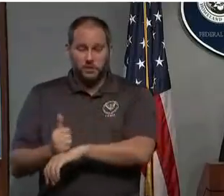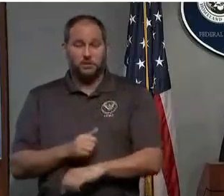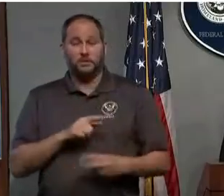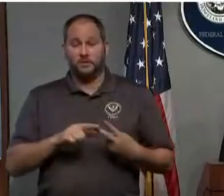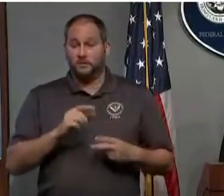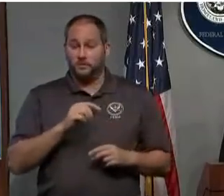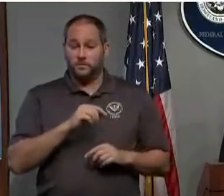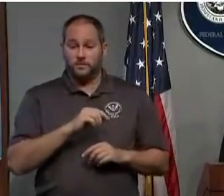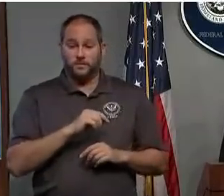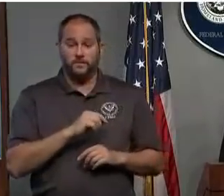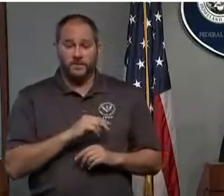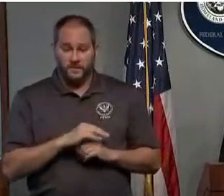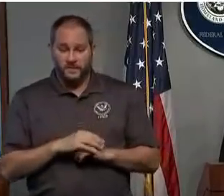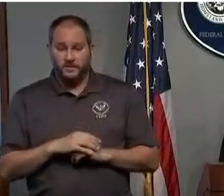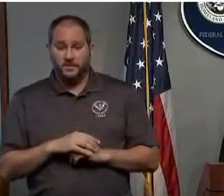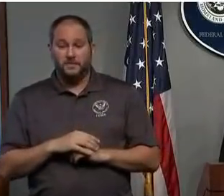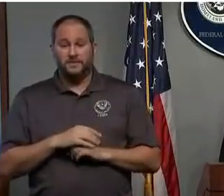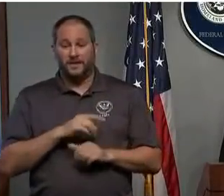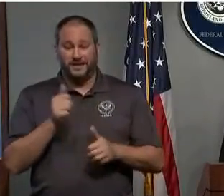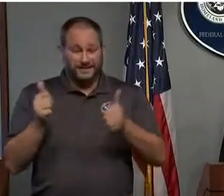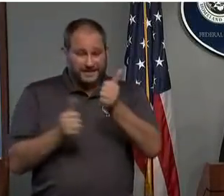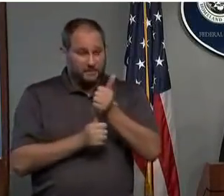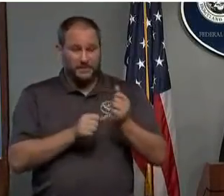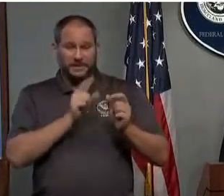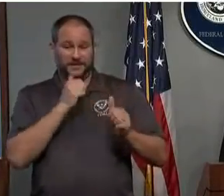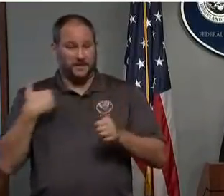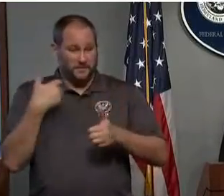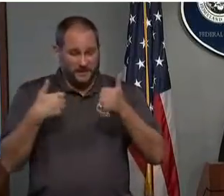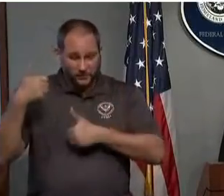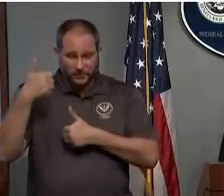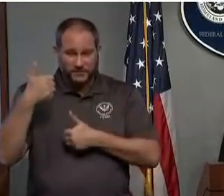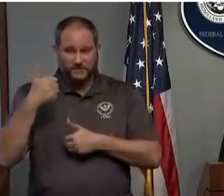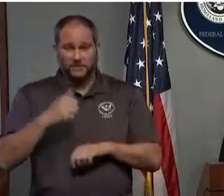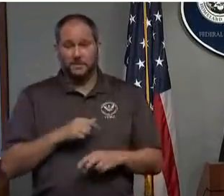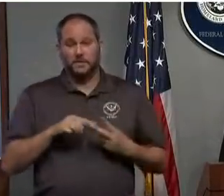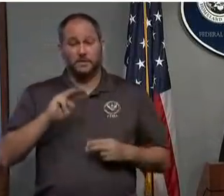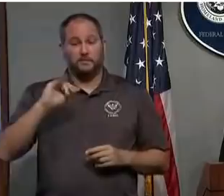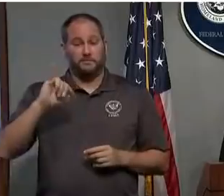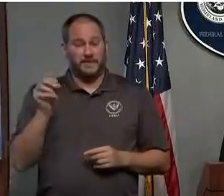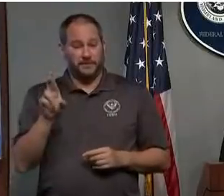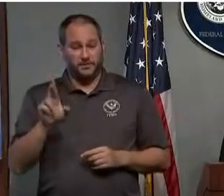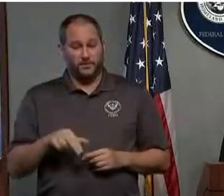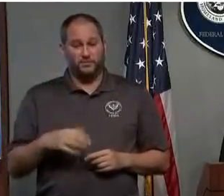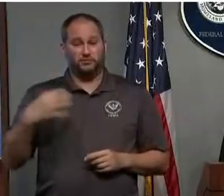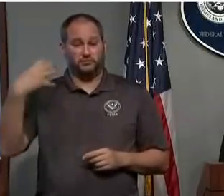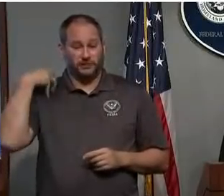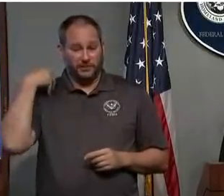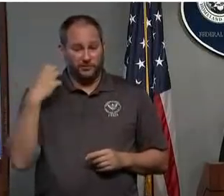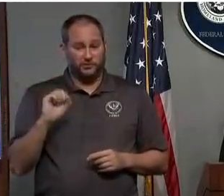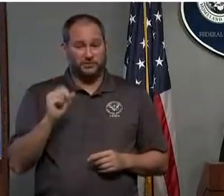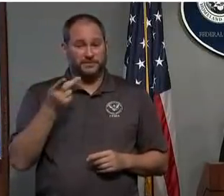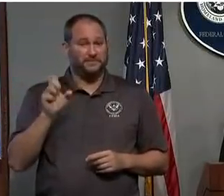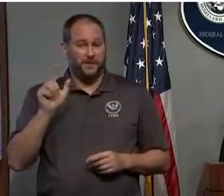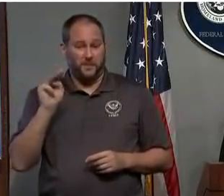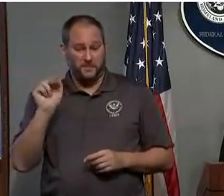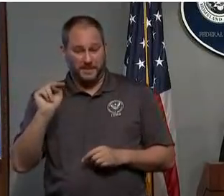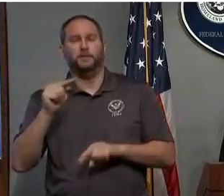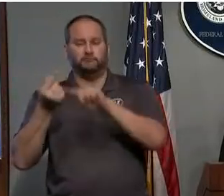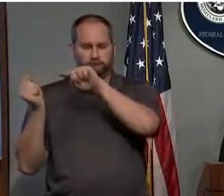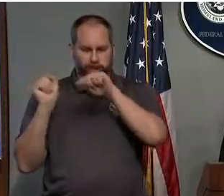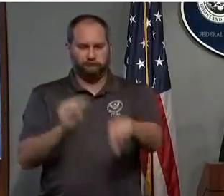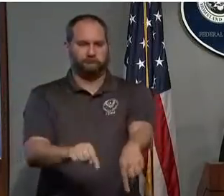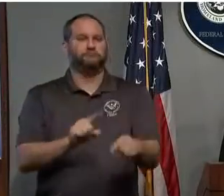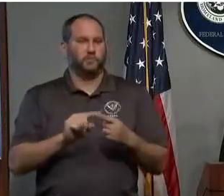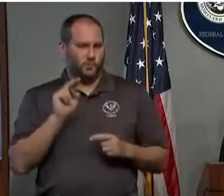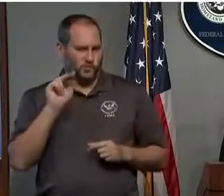Commanding General for Civil Emergency Operations, Major General Spellman, is working his way to North Carolina, where he will link up with our